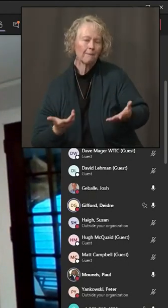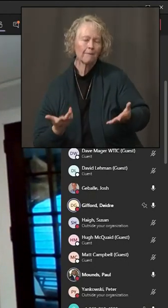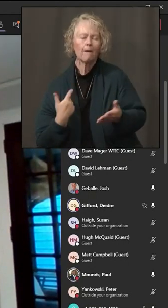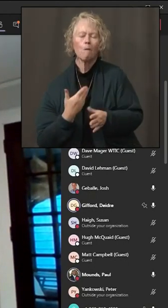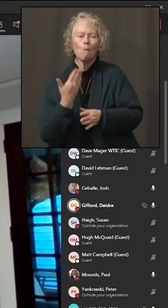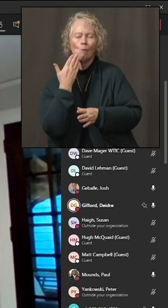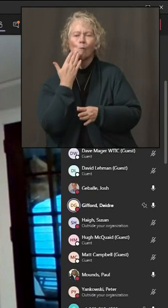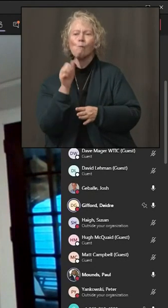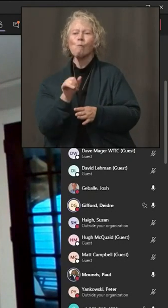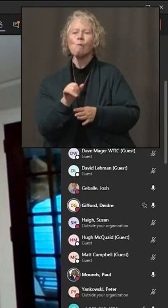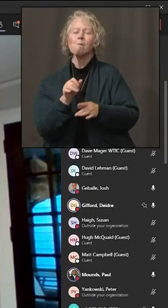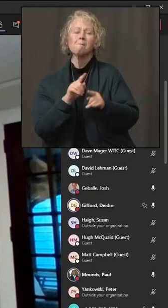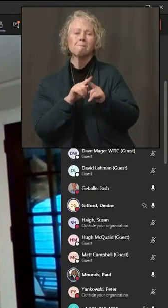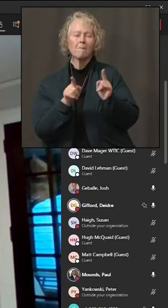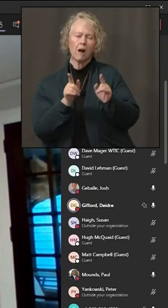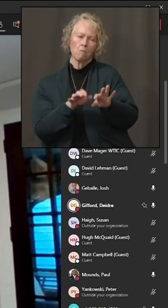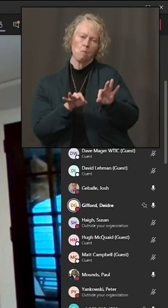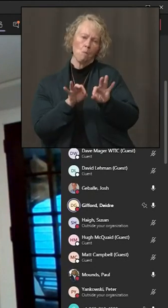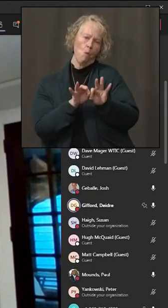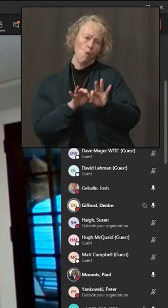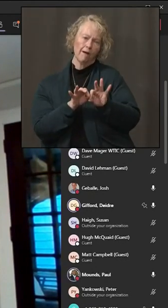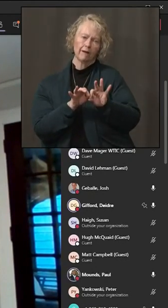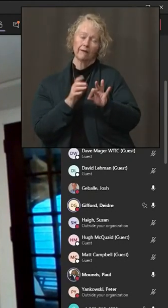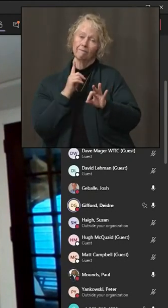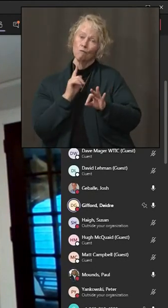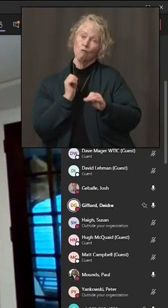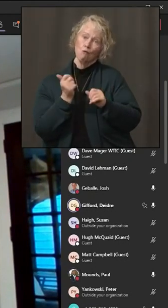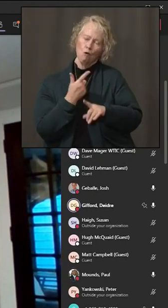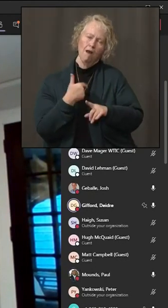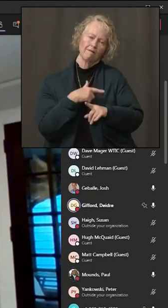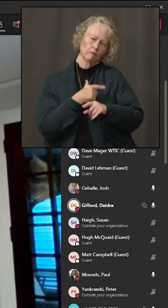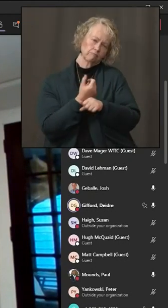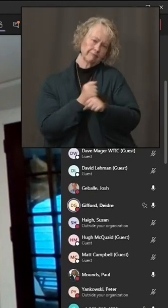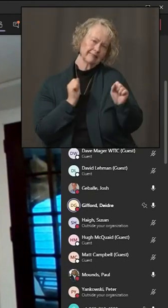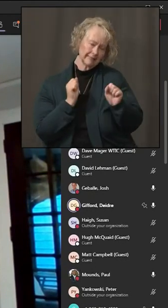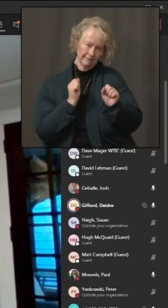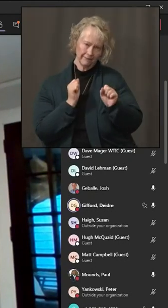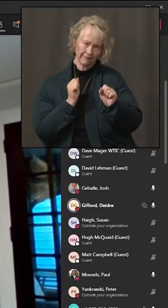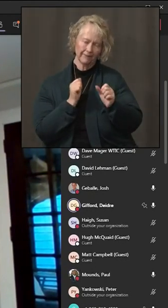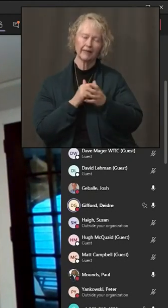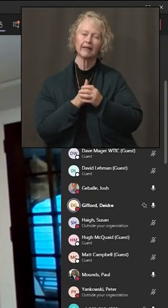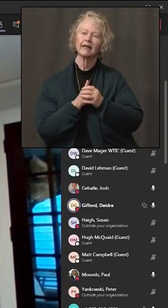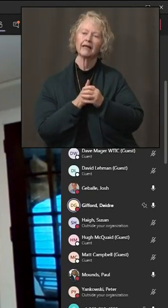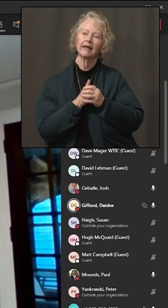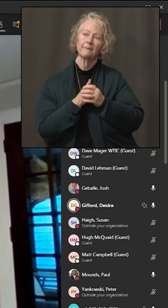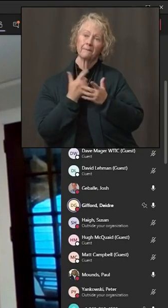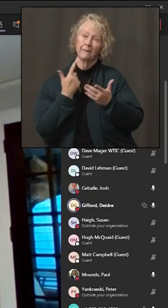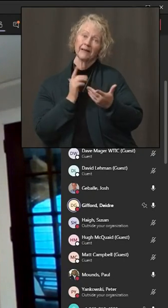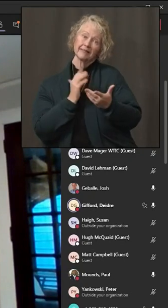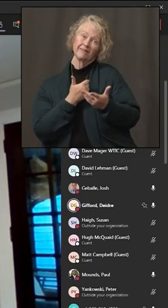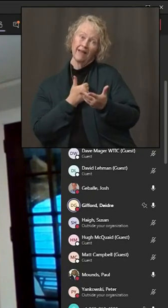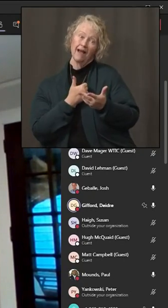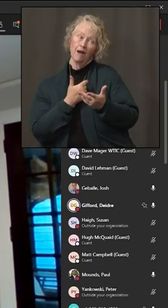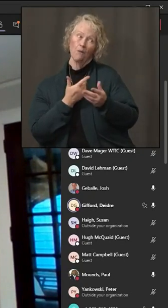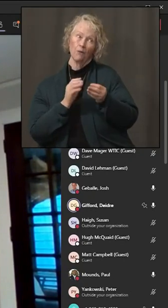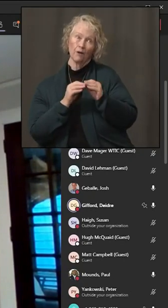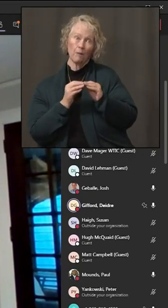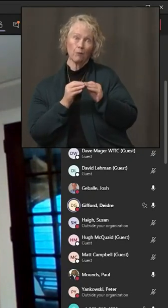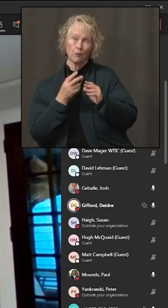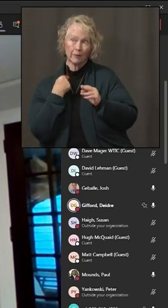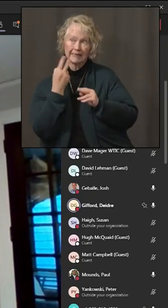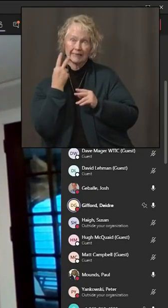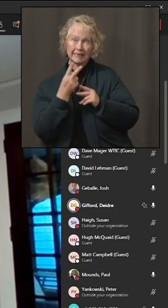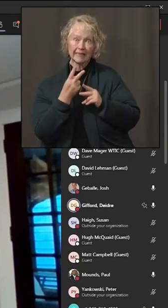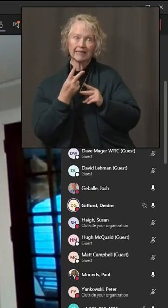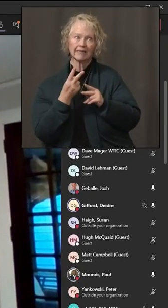it's a really important step for all of us to consider taking, given where we are now with the community transmission